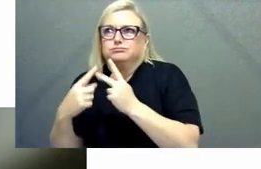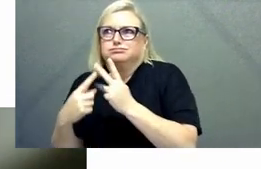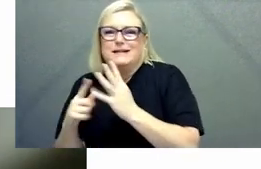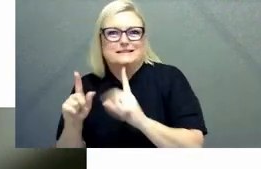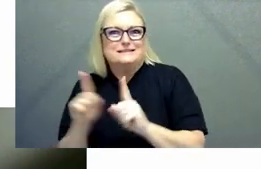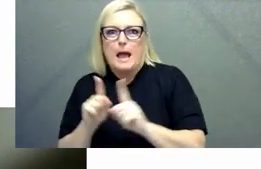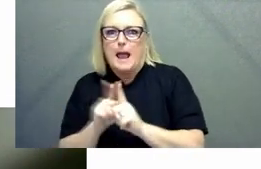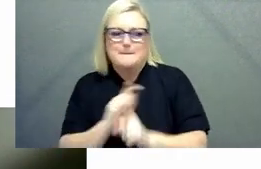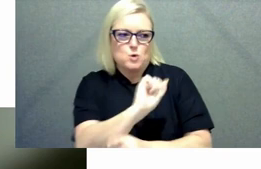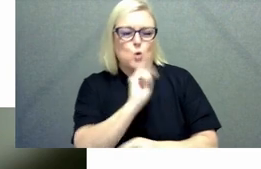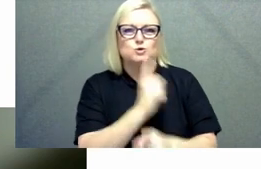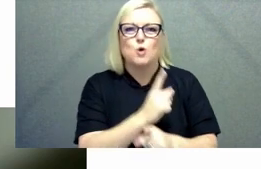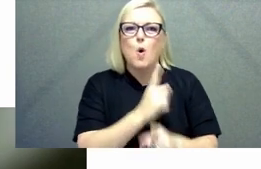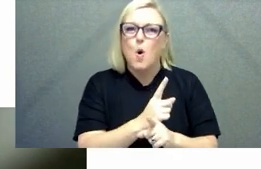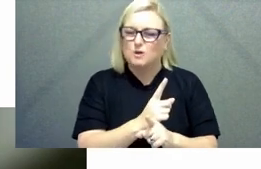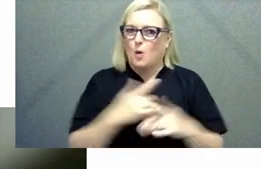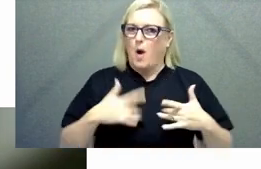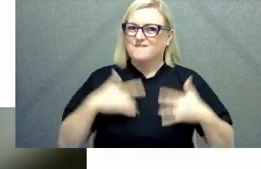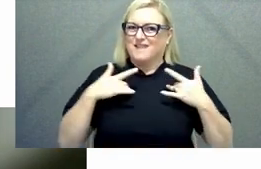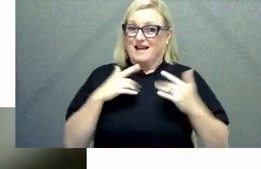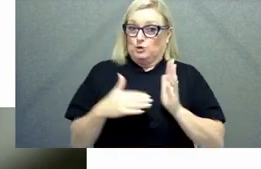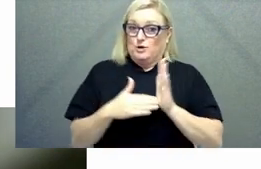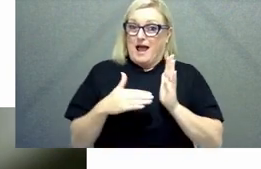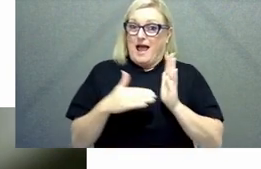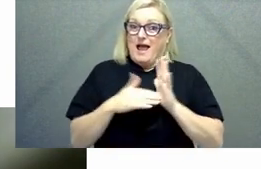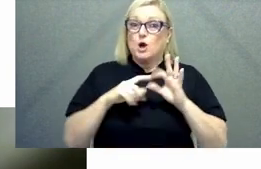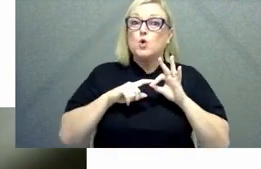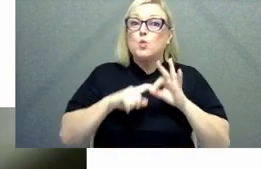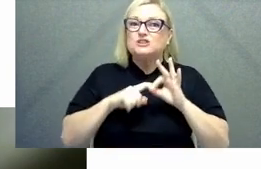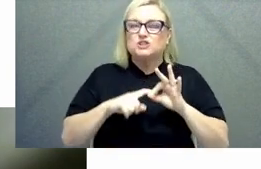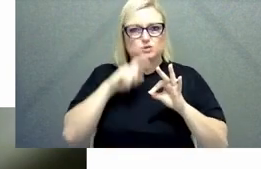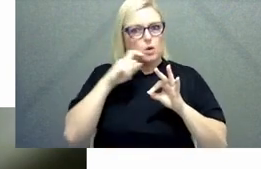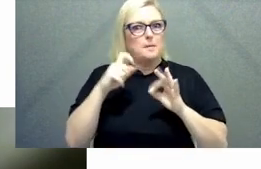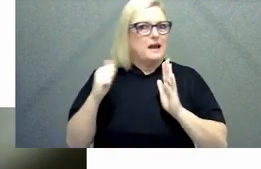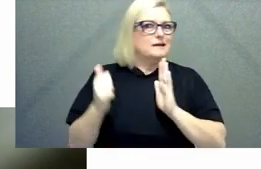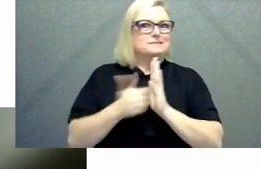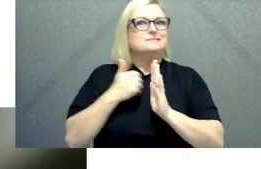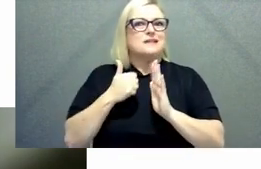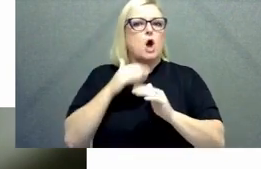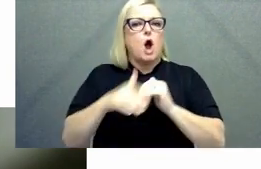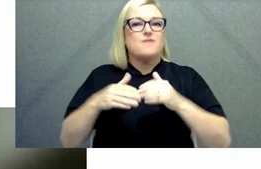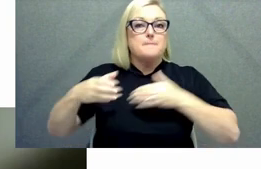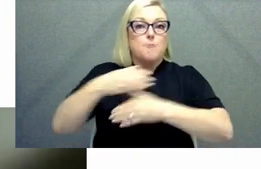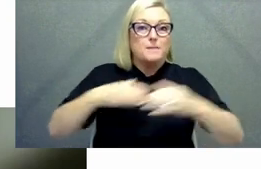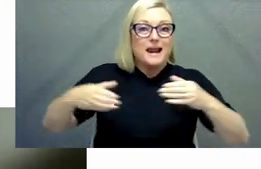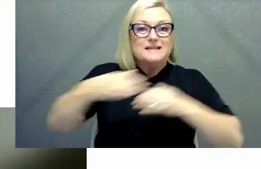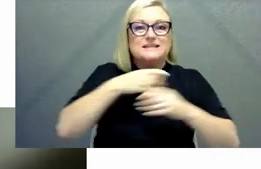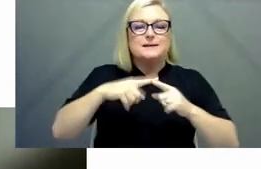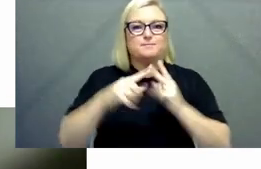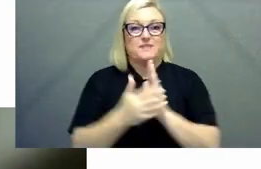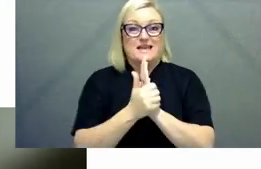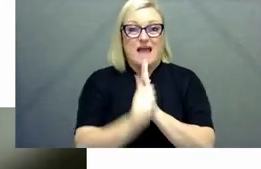have a number of really great questions and ideas around those issues particularly mobility capability and leadership